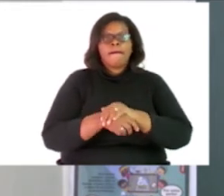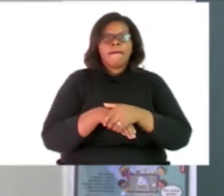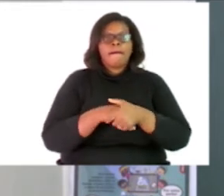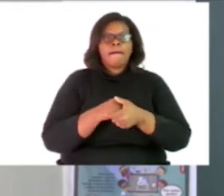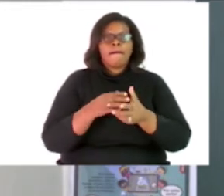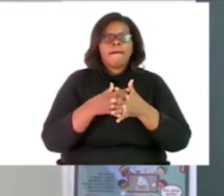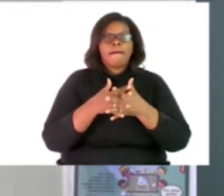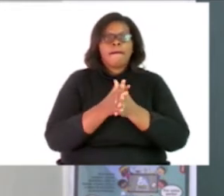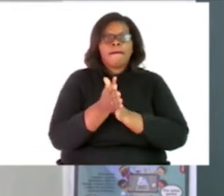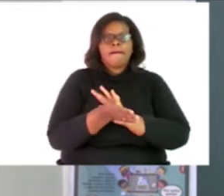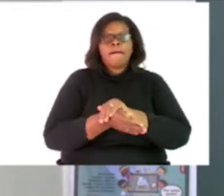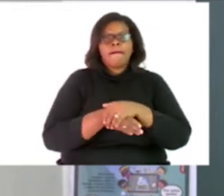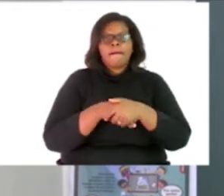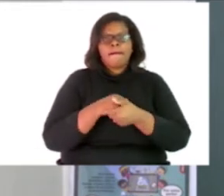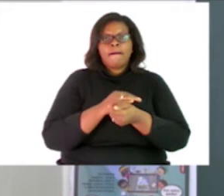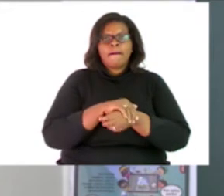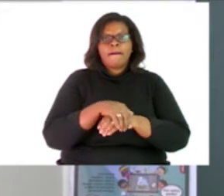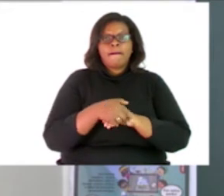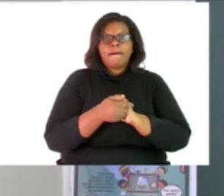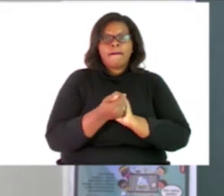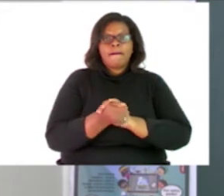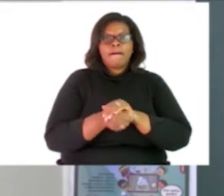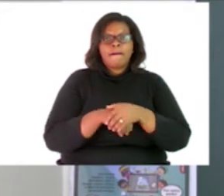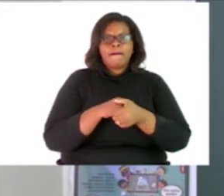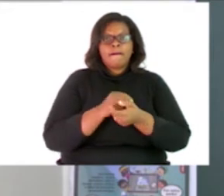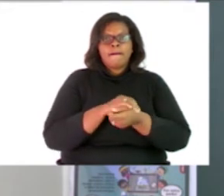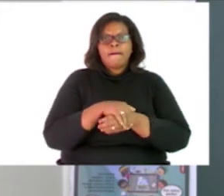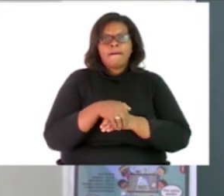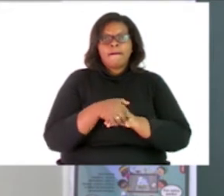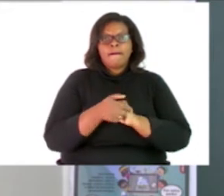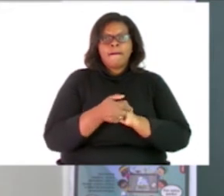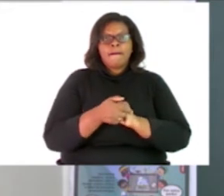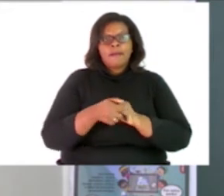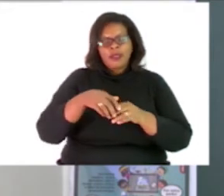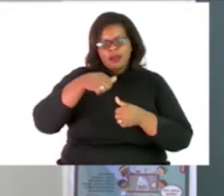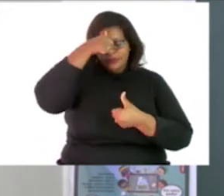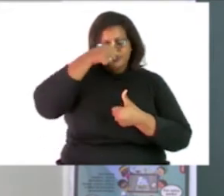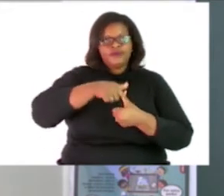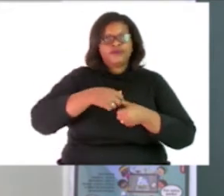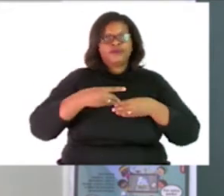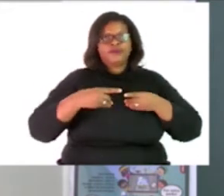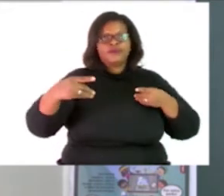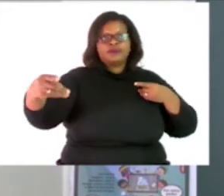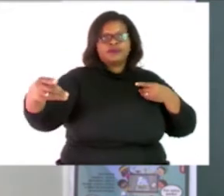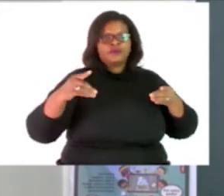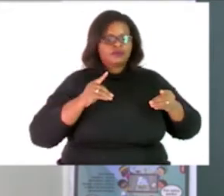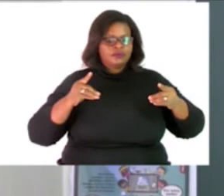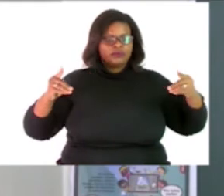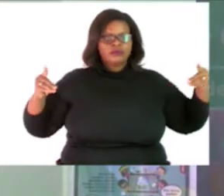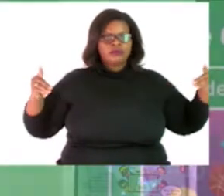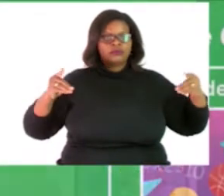all parts of your hands. We should also remember to keep our social distance by stretching